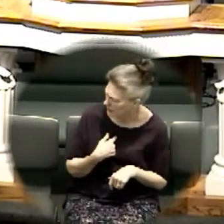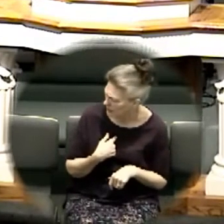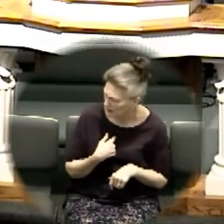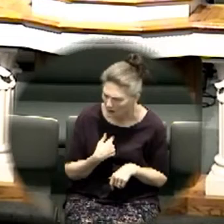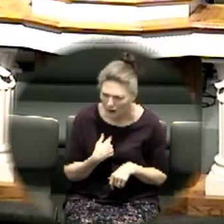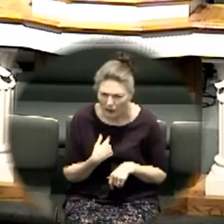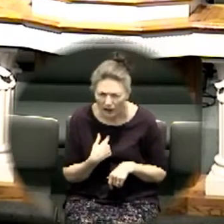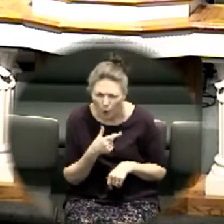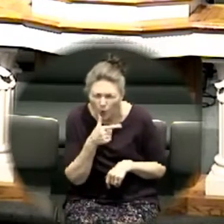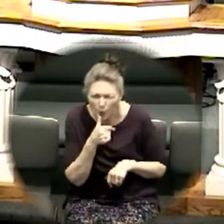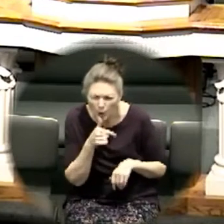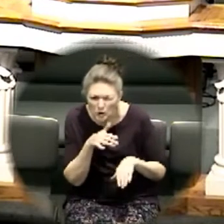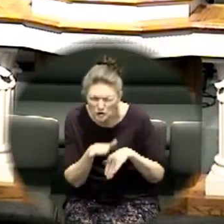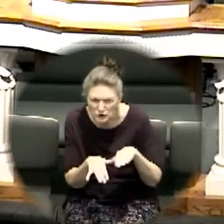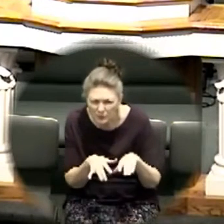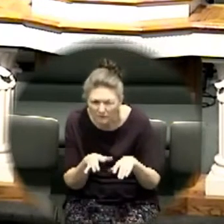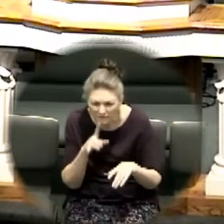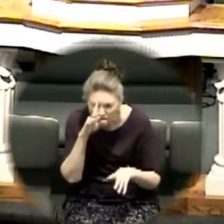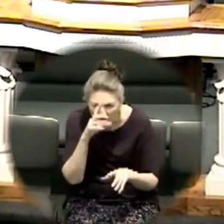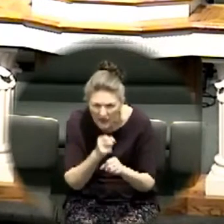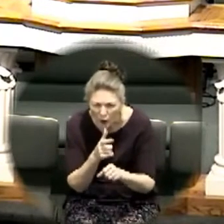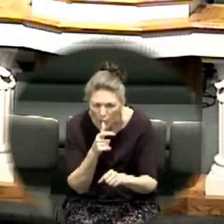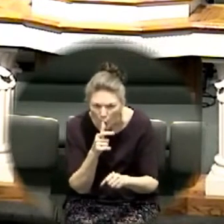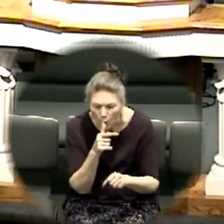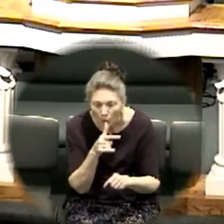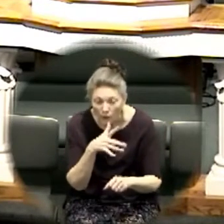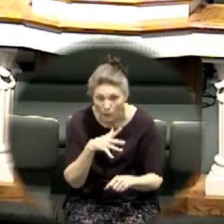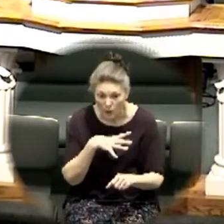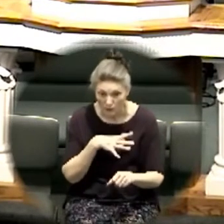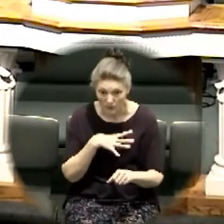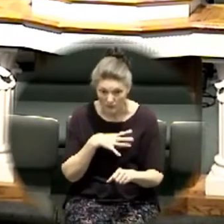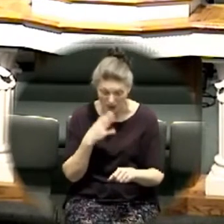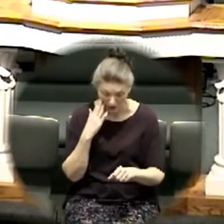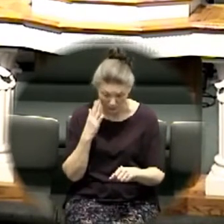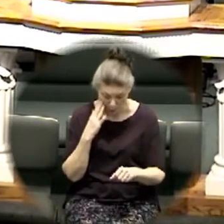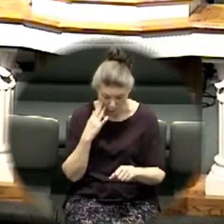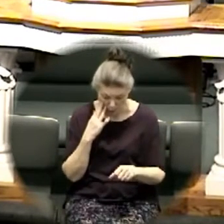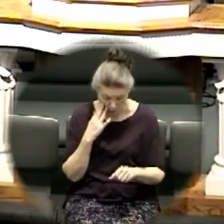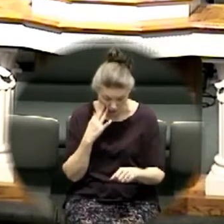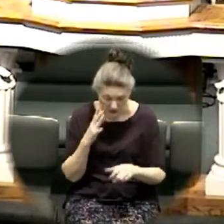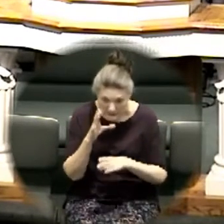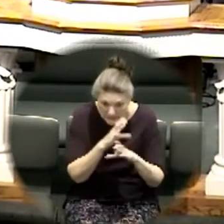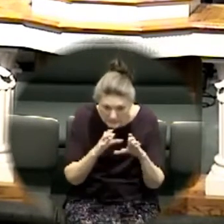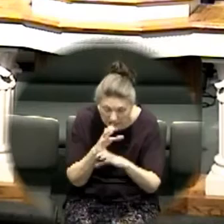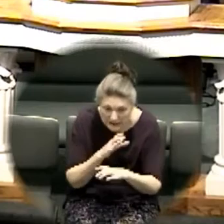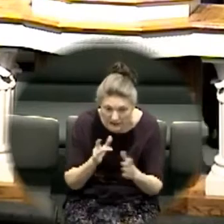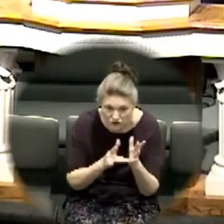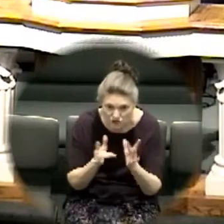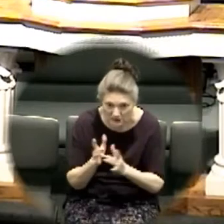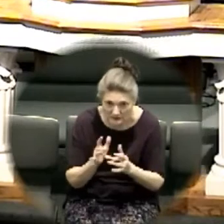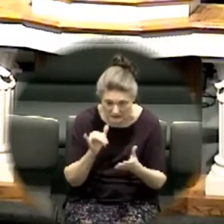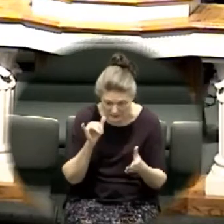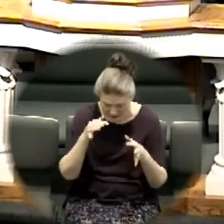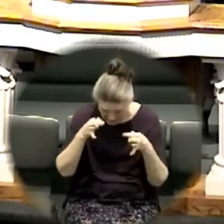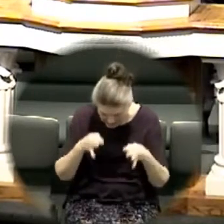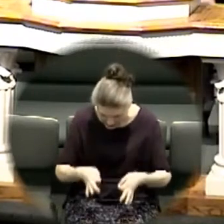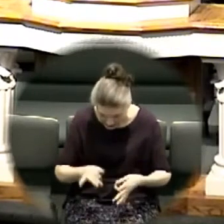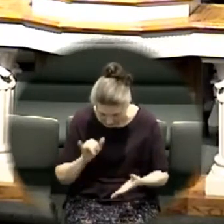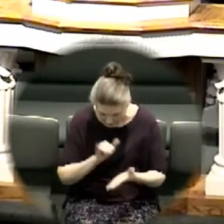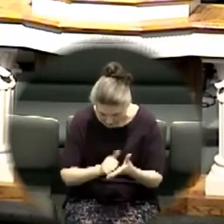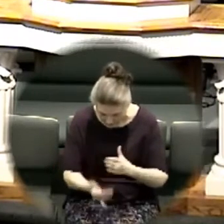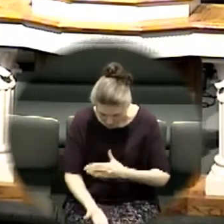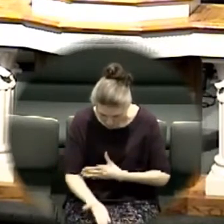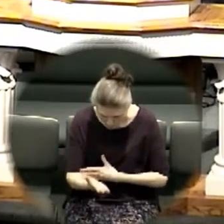up out of her house that morning walking her way over to where Jesus was pressing her way through the crowd I know those were all steps